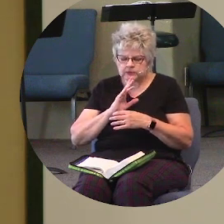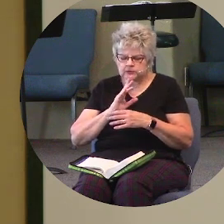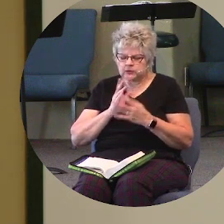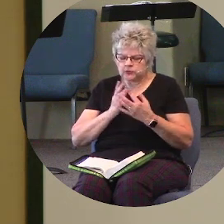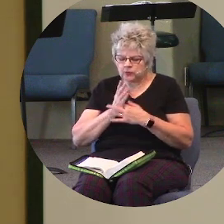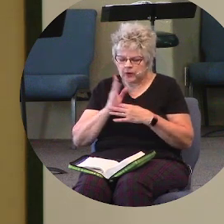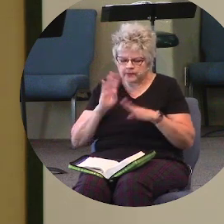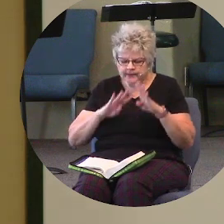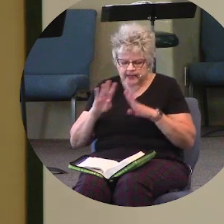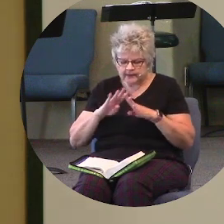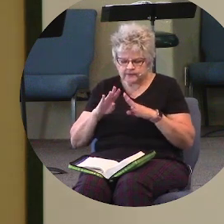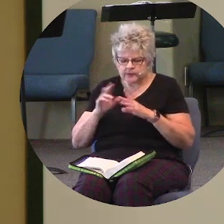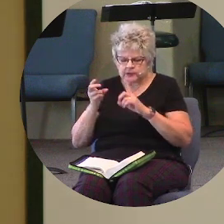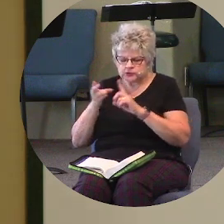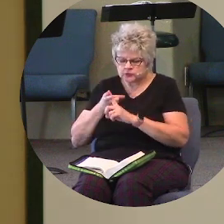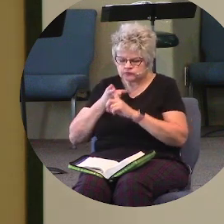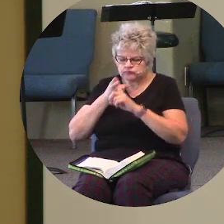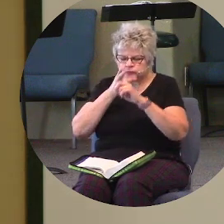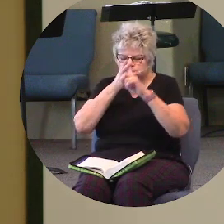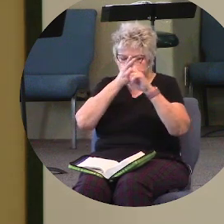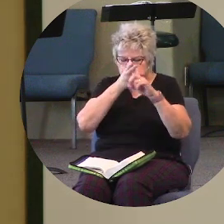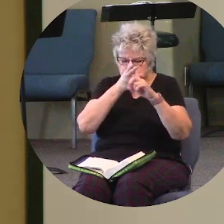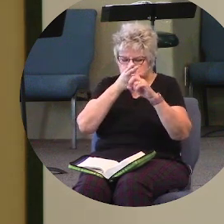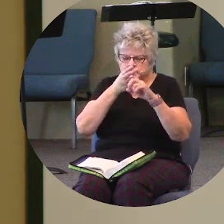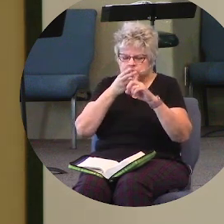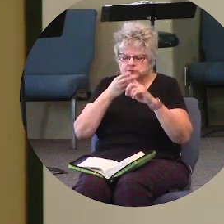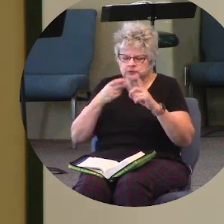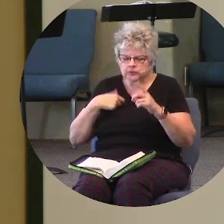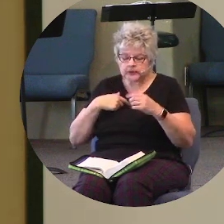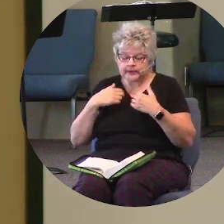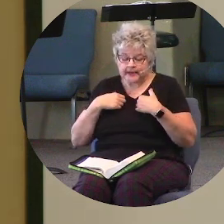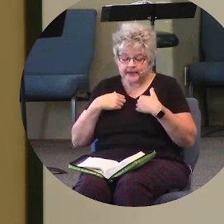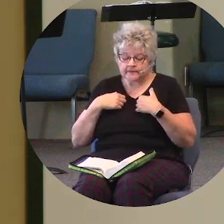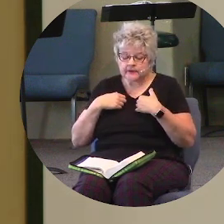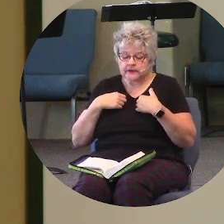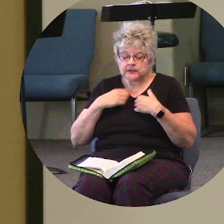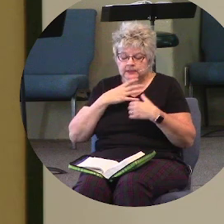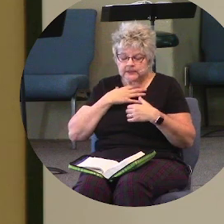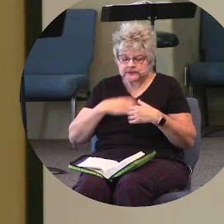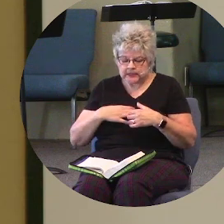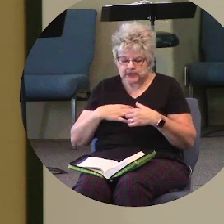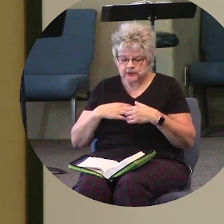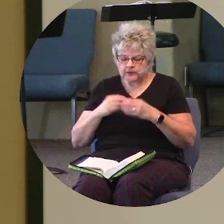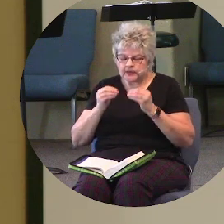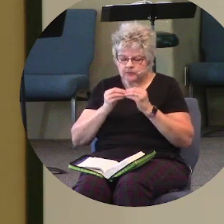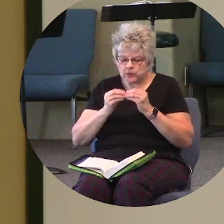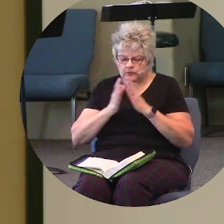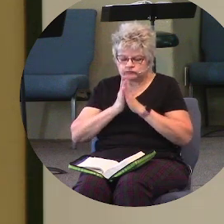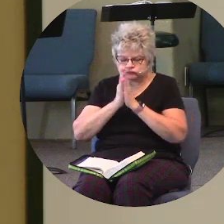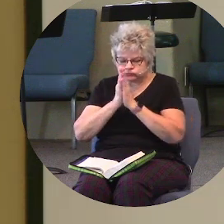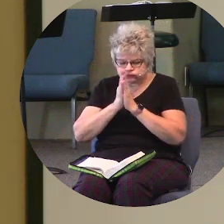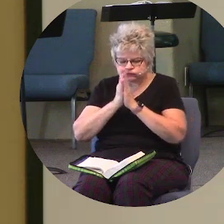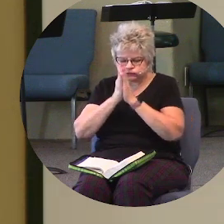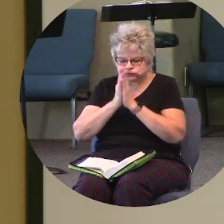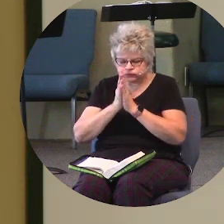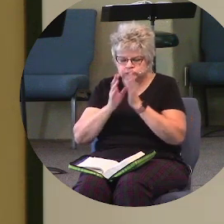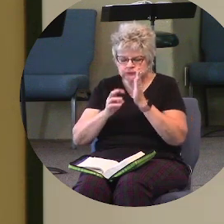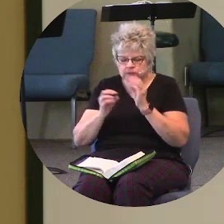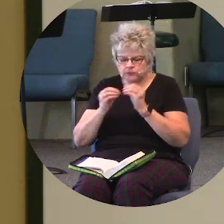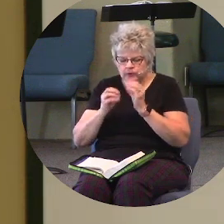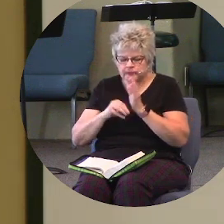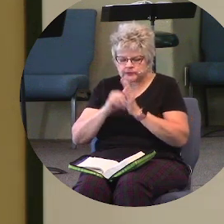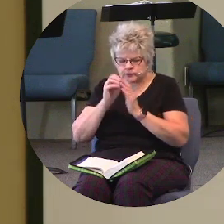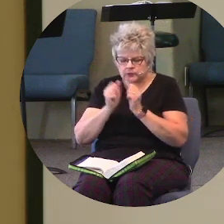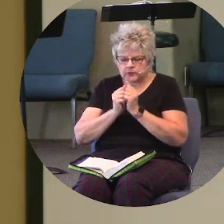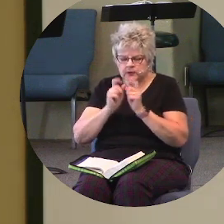God, that you would draw us to yourself, that we would have the desire to be more intimate and more mature in our walk with